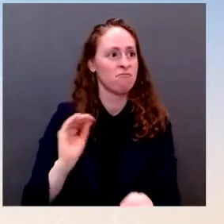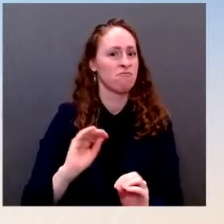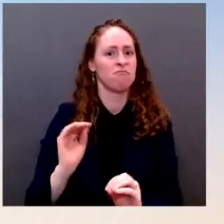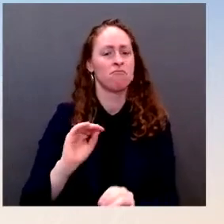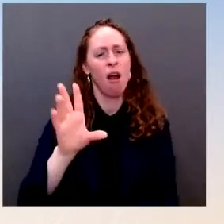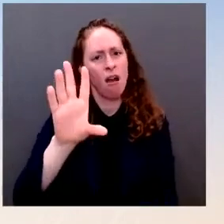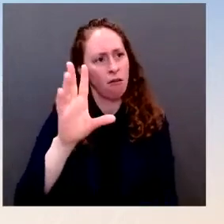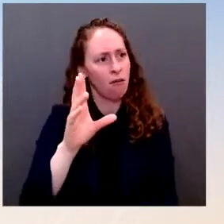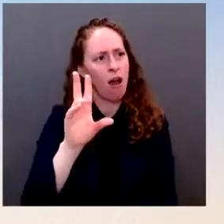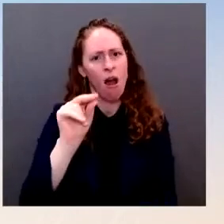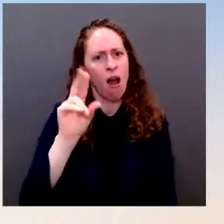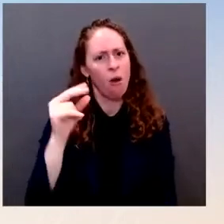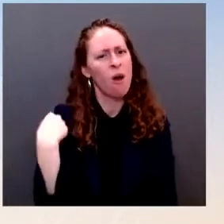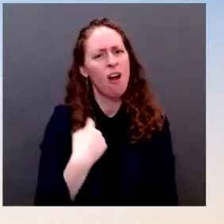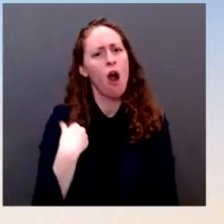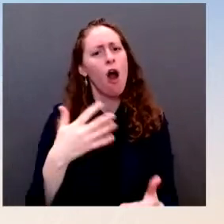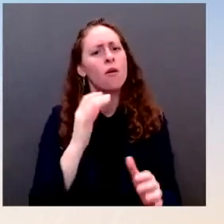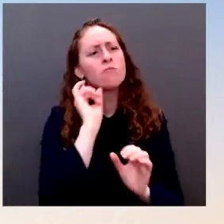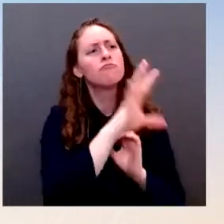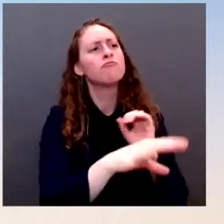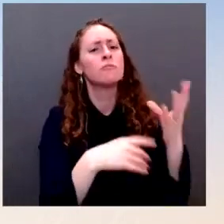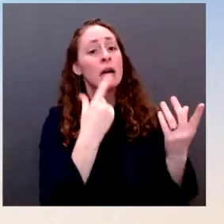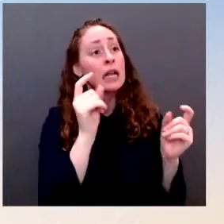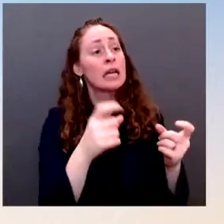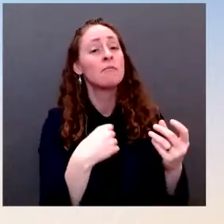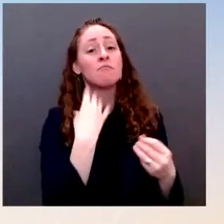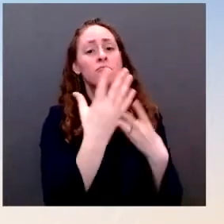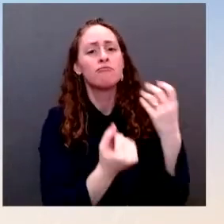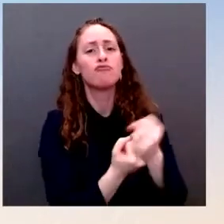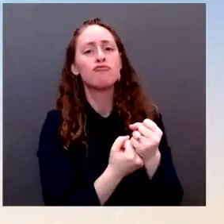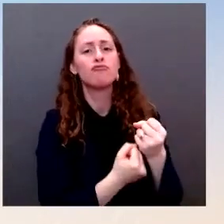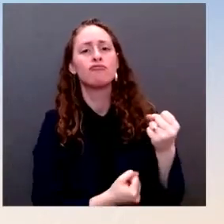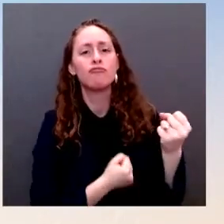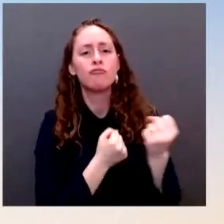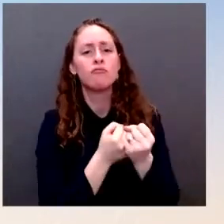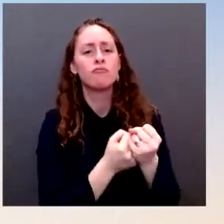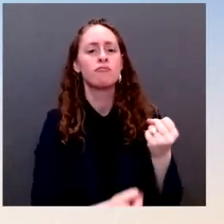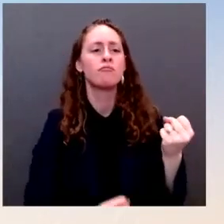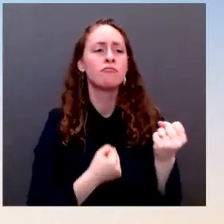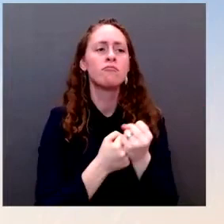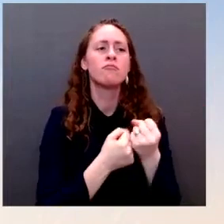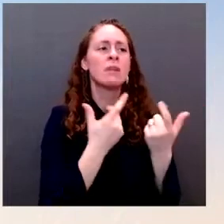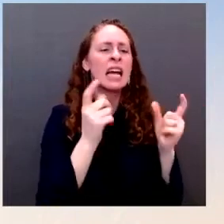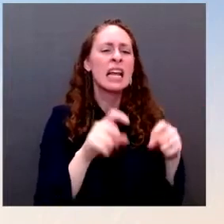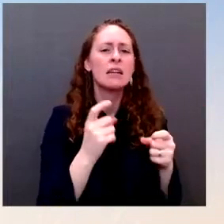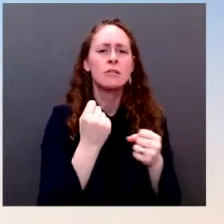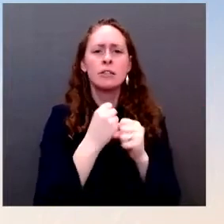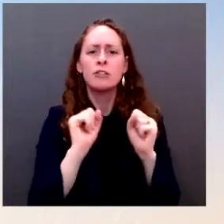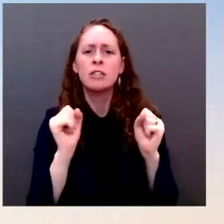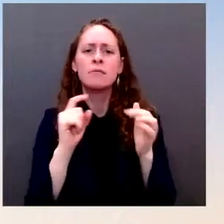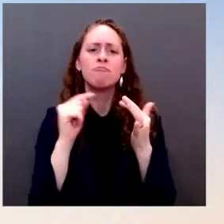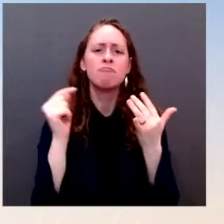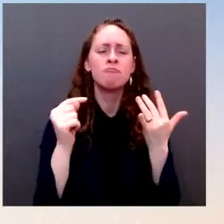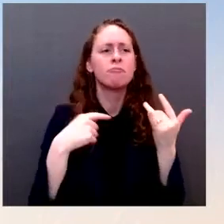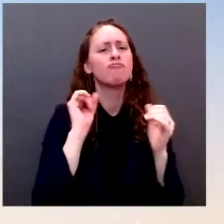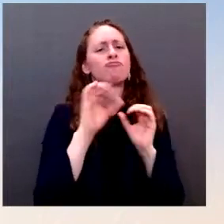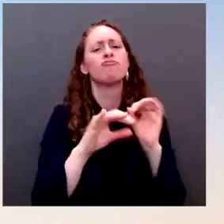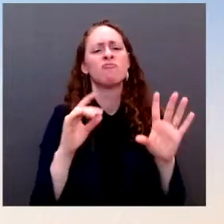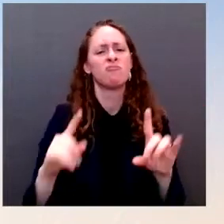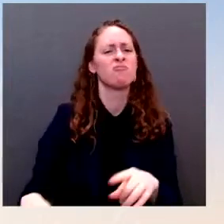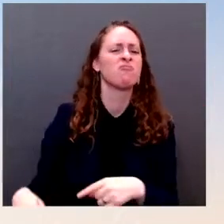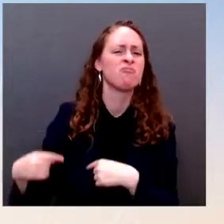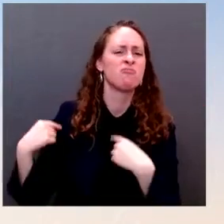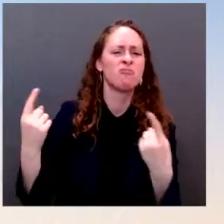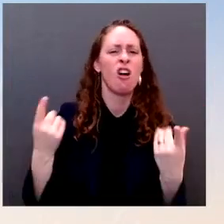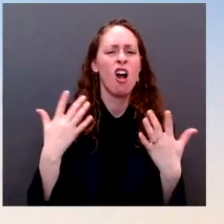security assistance over the course of not just the last year but long before that, and including a commitment the President made and was announced around President Zelensky's